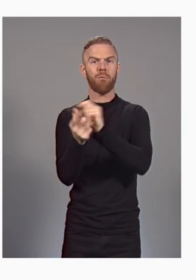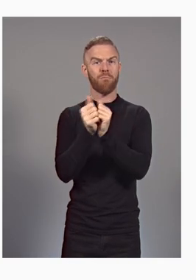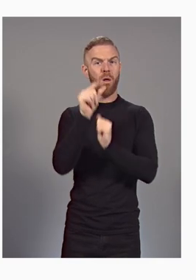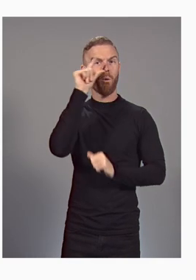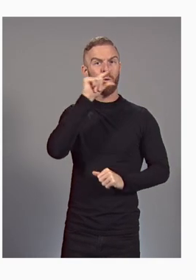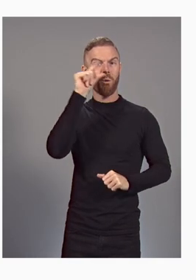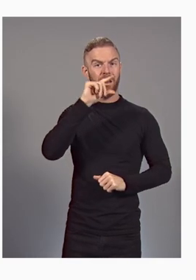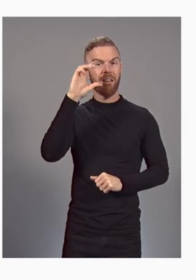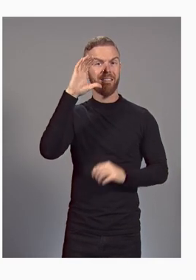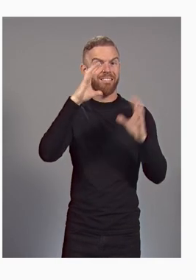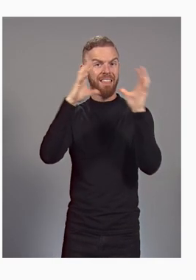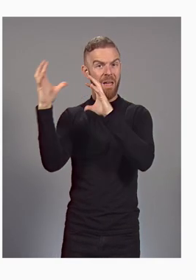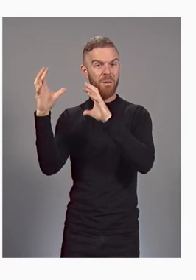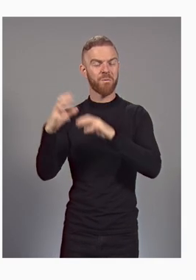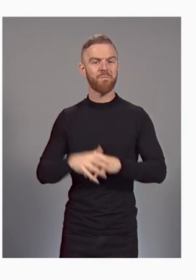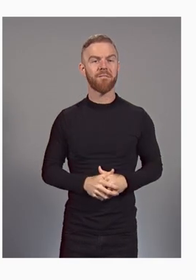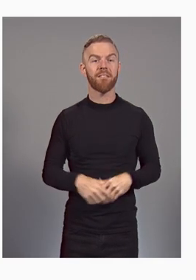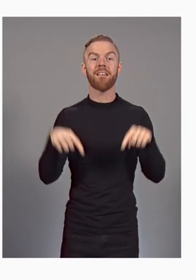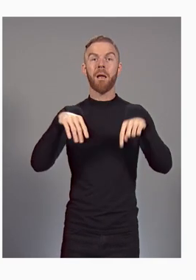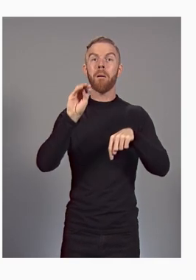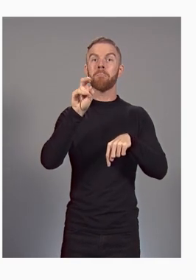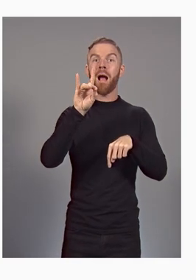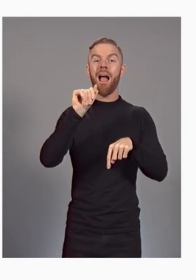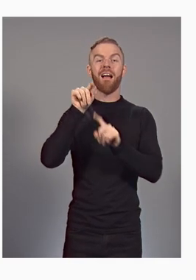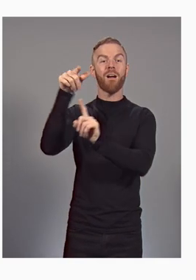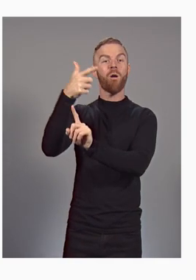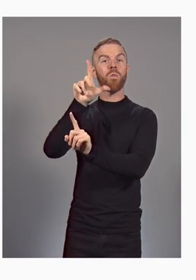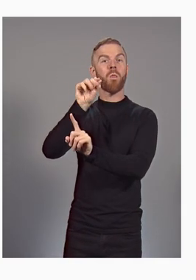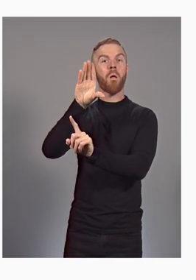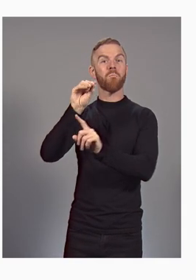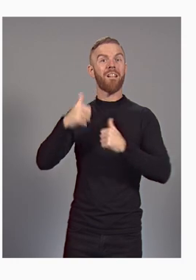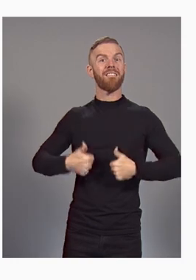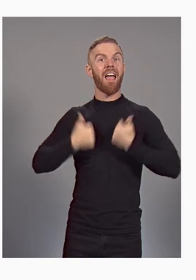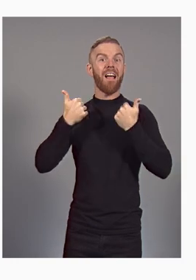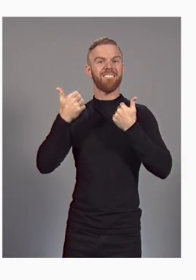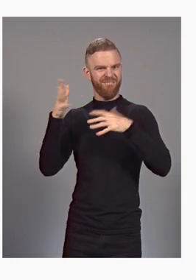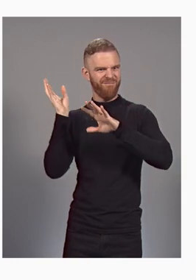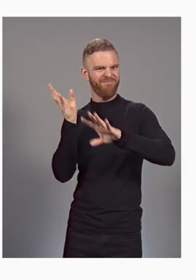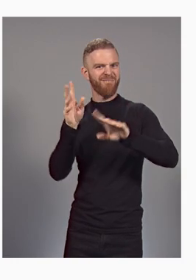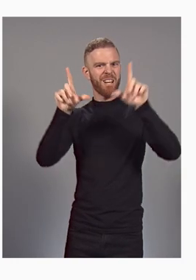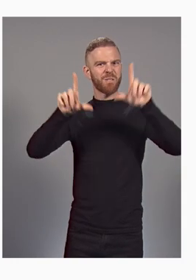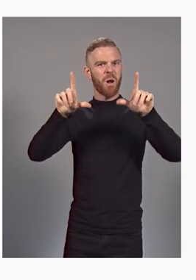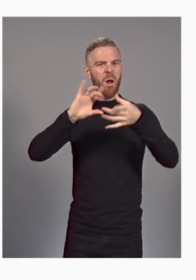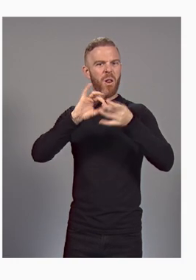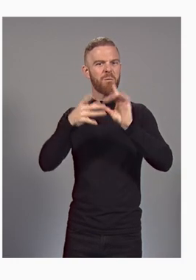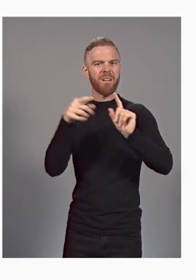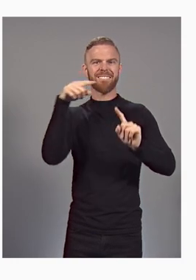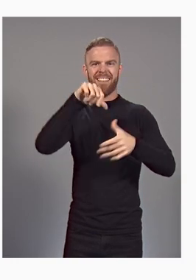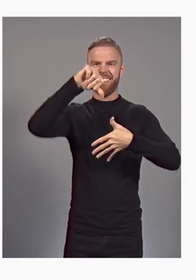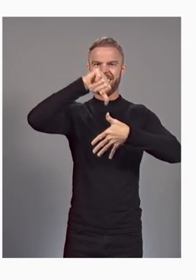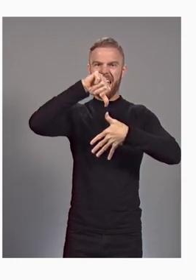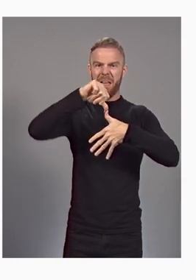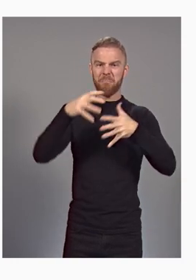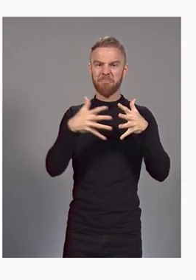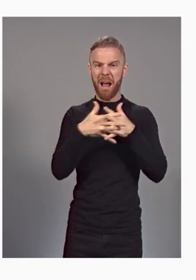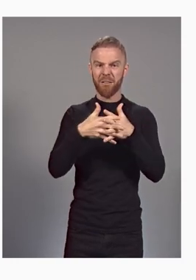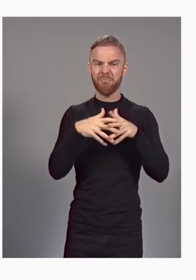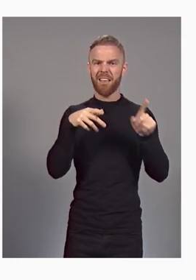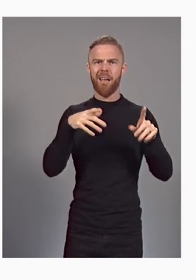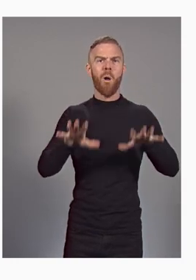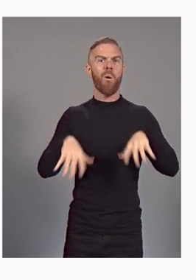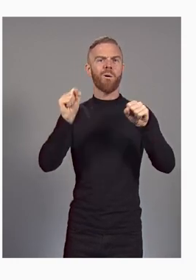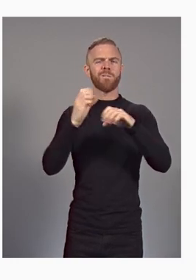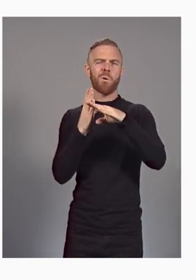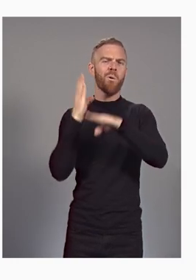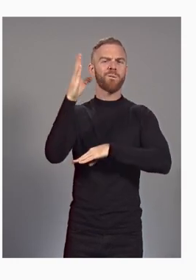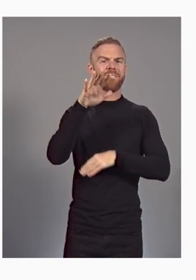In media, global live streamed the Tokyo Olympics to all of Latin America, and